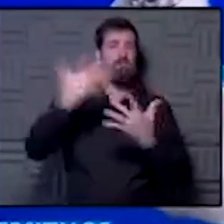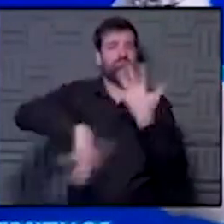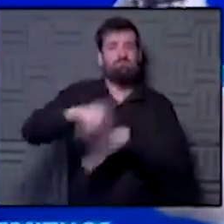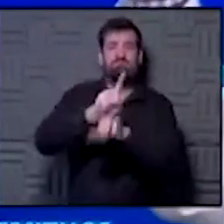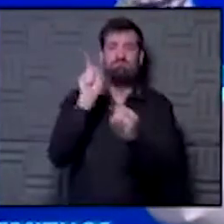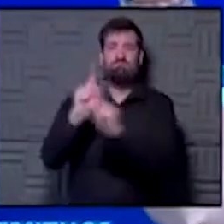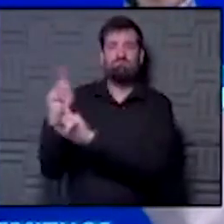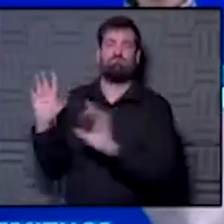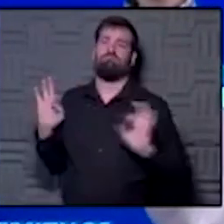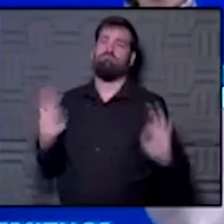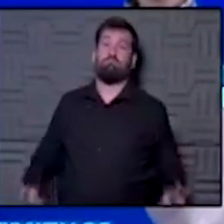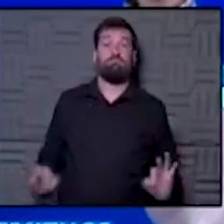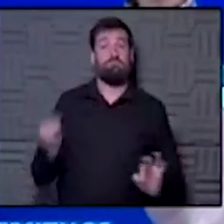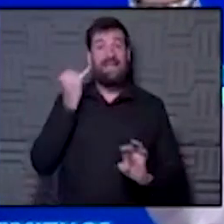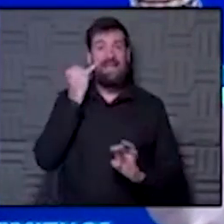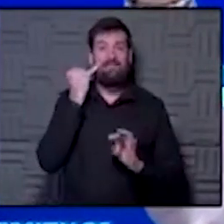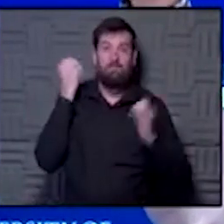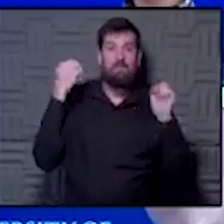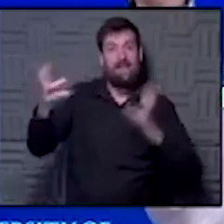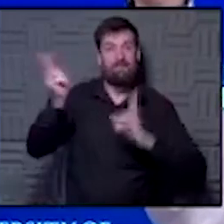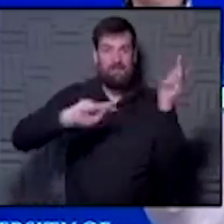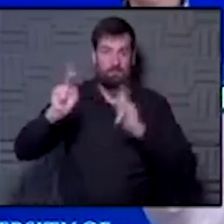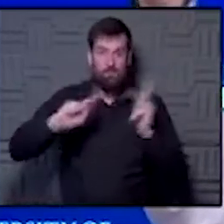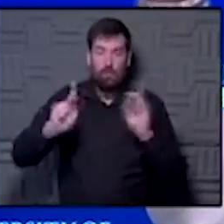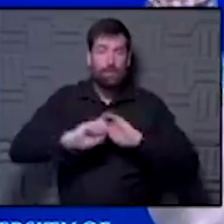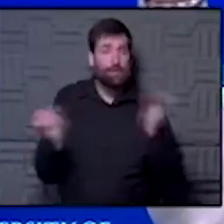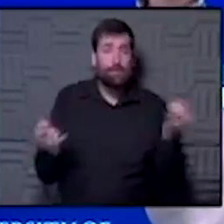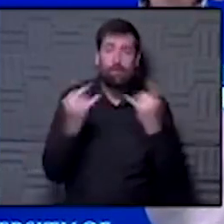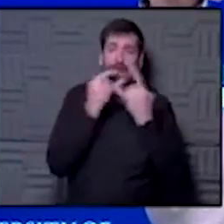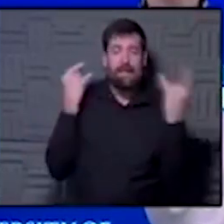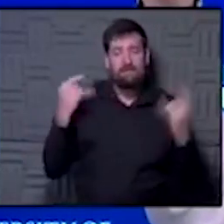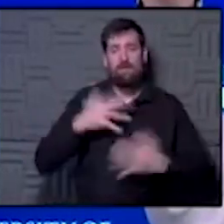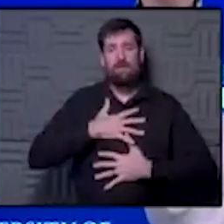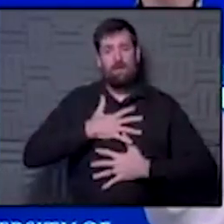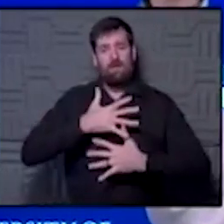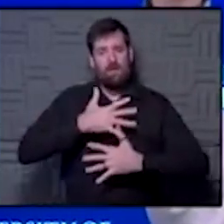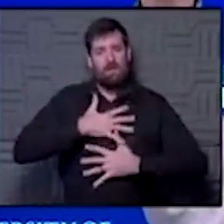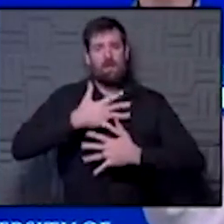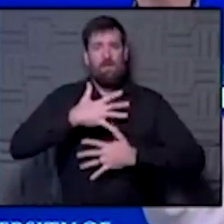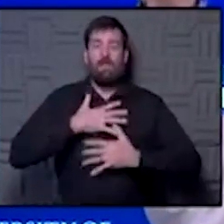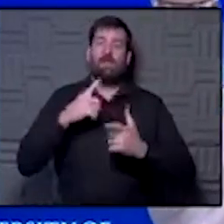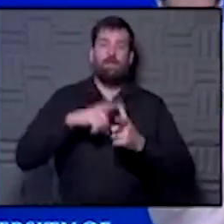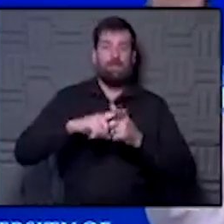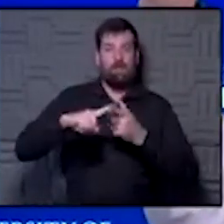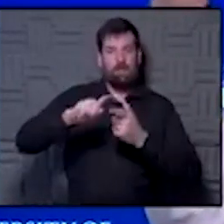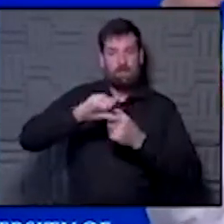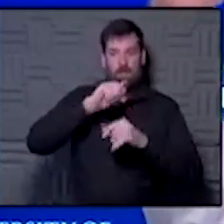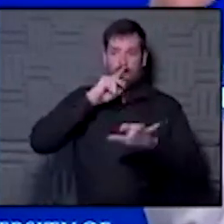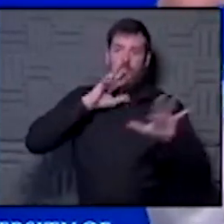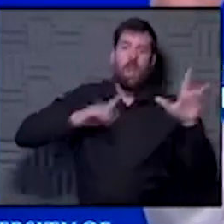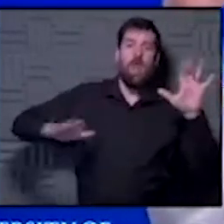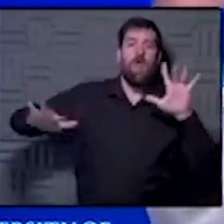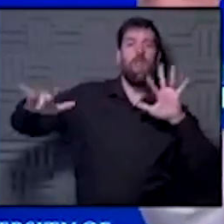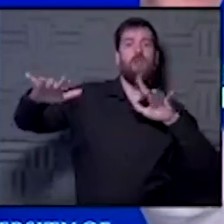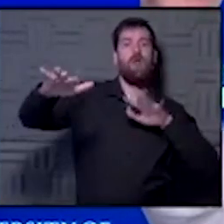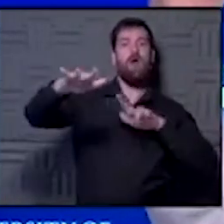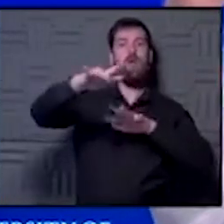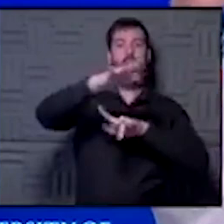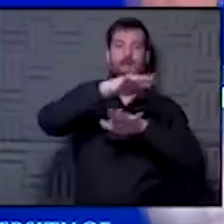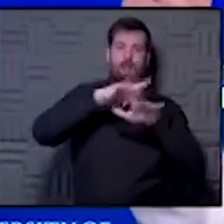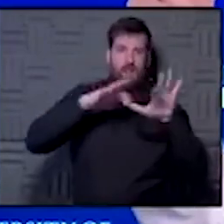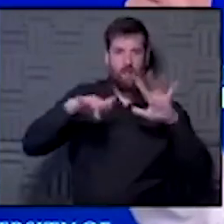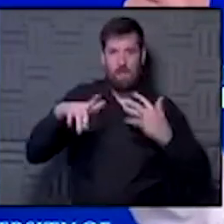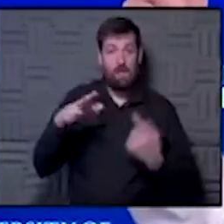that to you. You go into a crowded gym and people aren't wearing masks, they're breathing hard and all of a sudden that changes. Those breath clouds are all hanging out